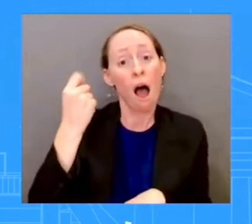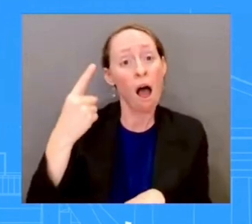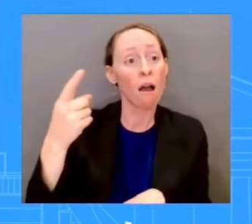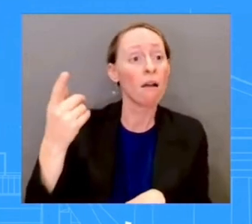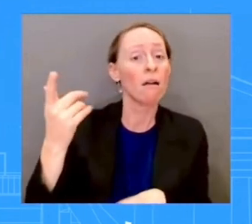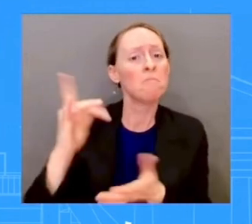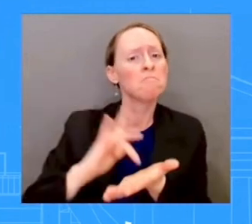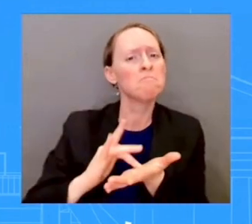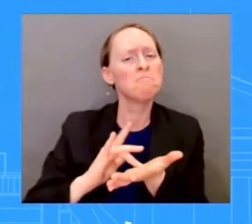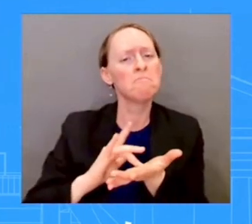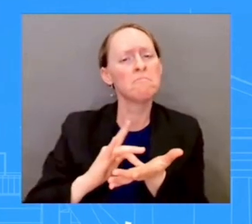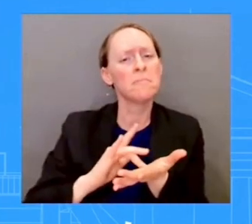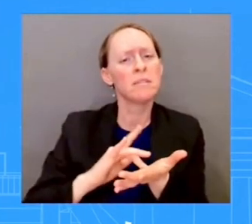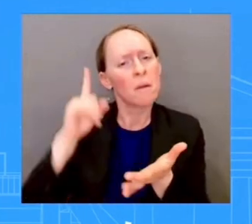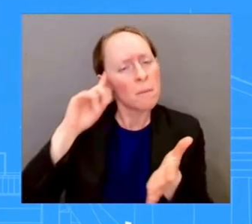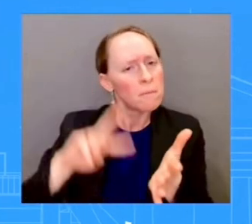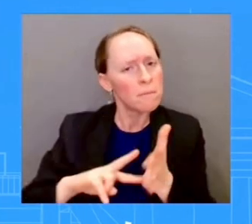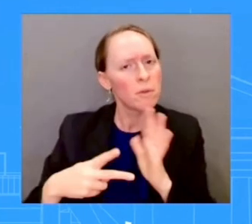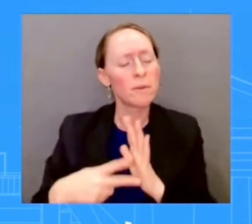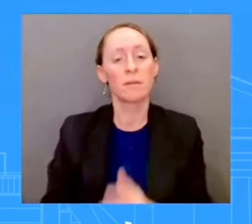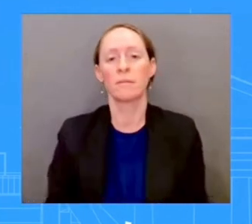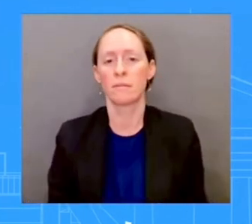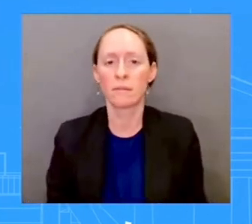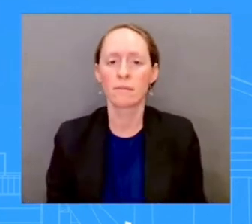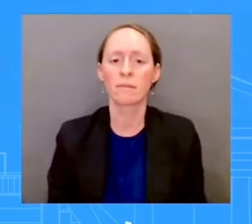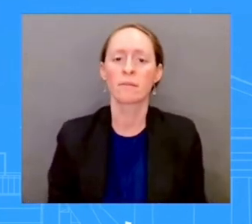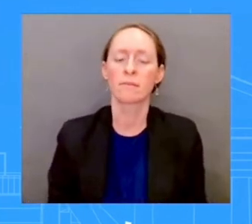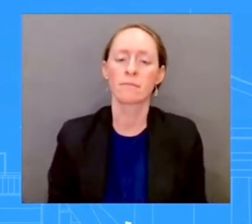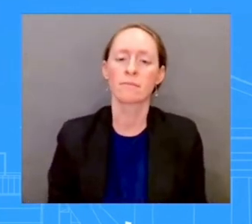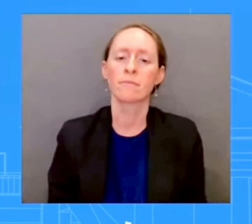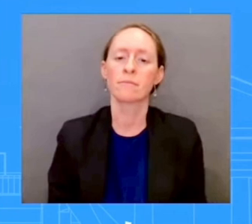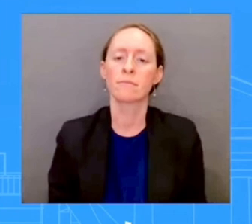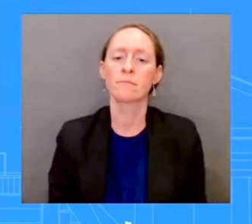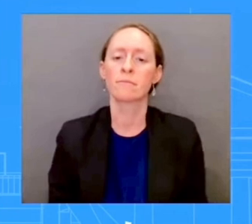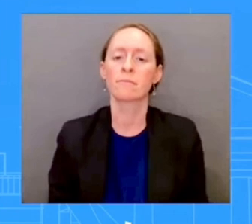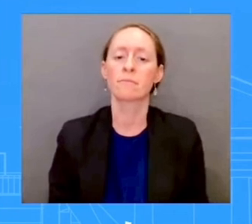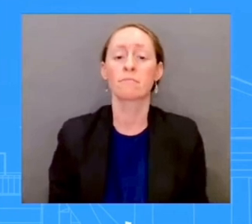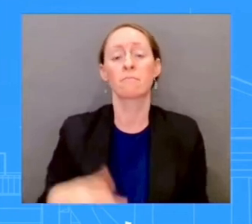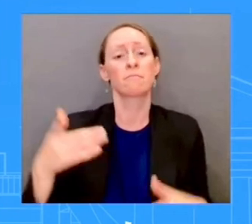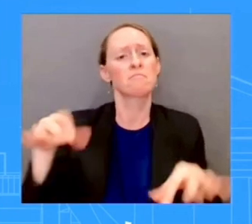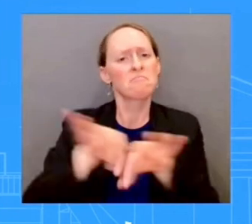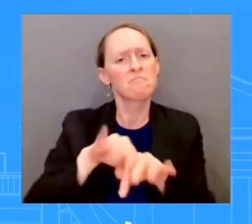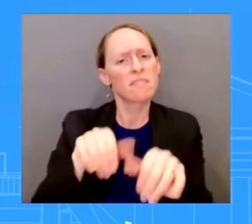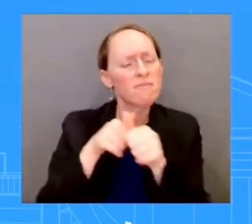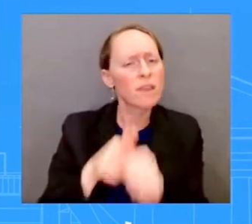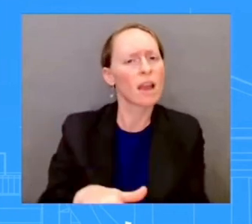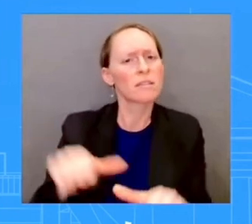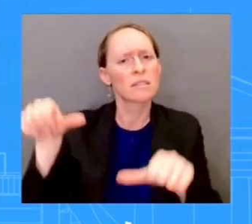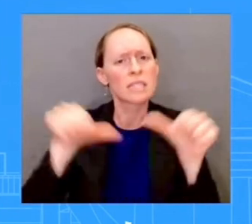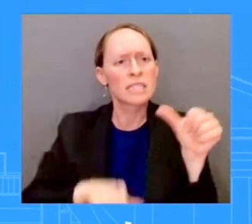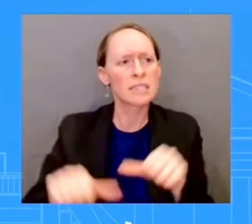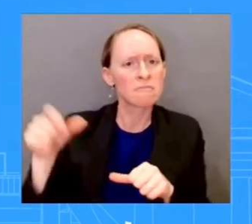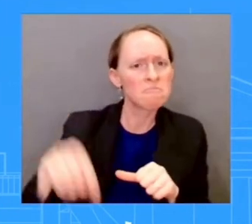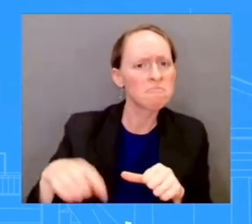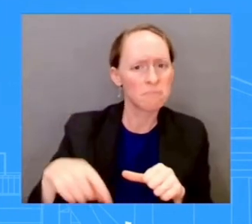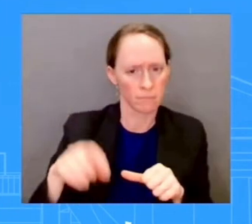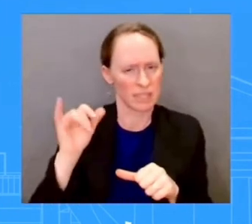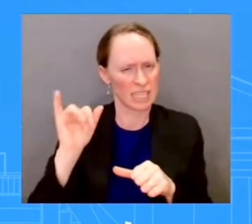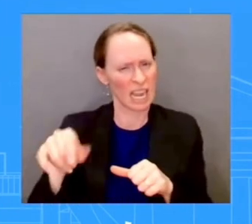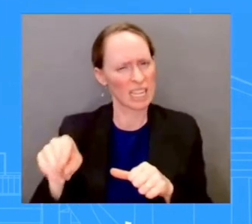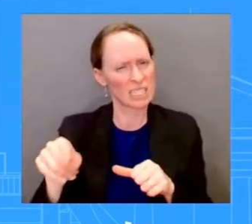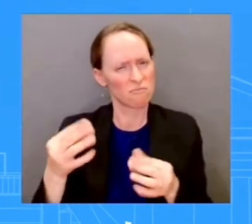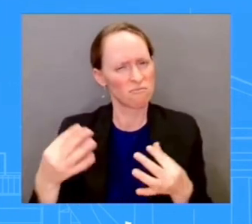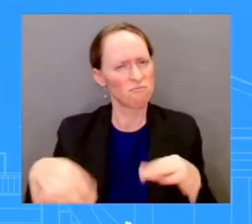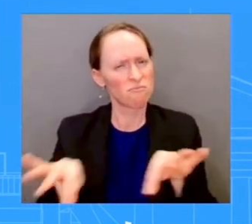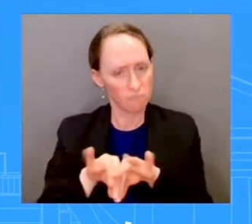medical and scientific evidence. That is why it is important for this review, this independent review, that is going to be, again, guided by evidence